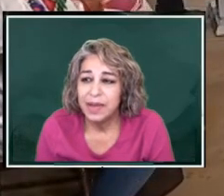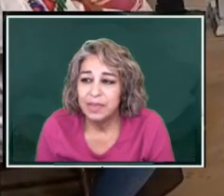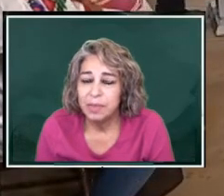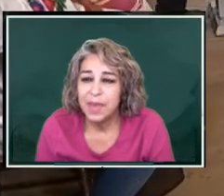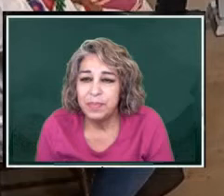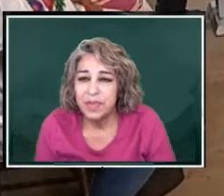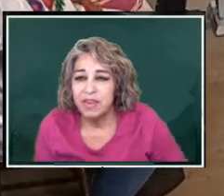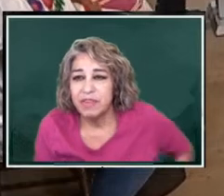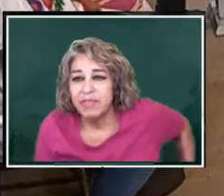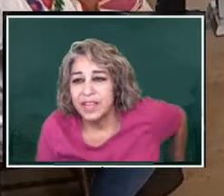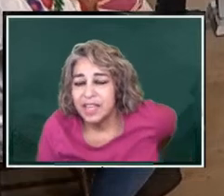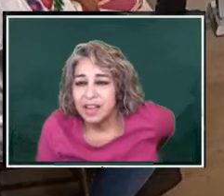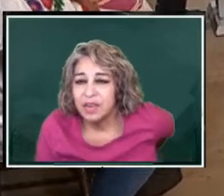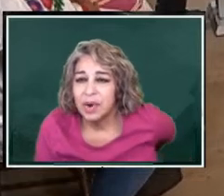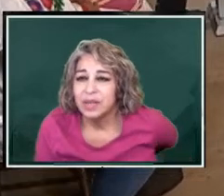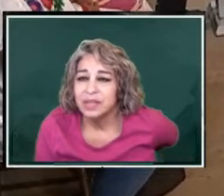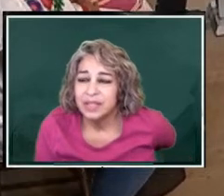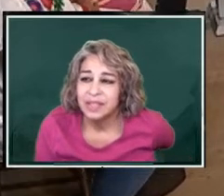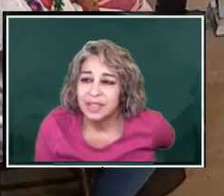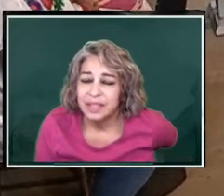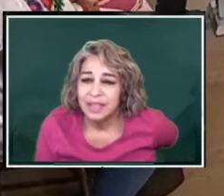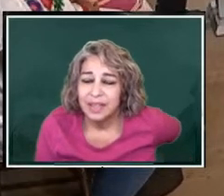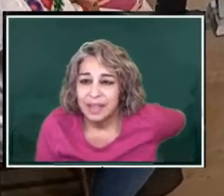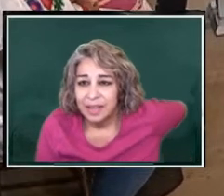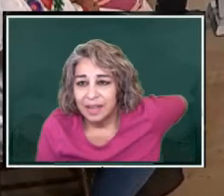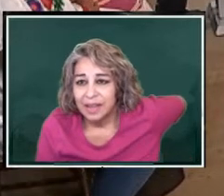What about the people that are affected on the roads?